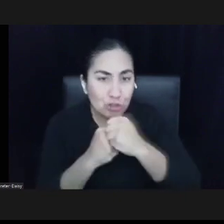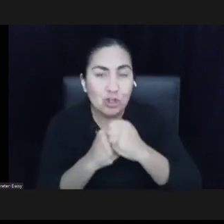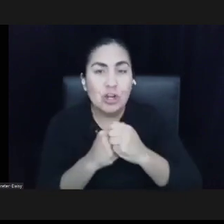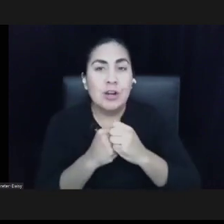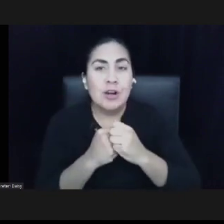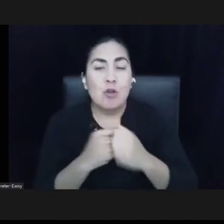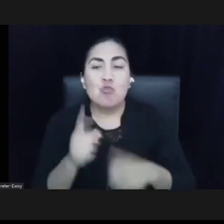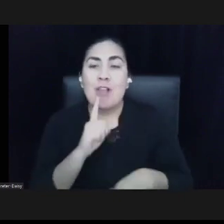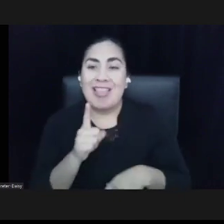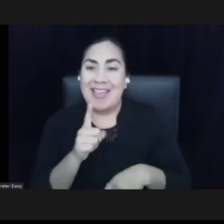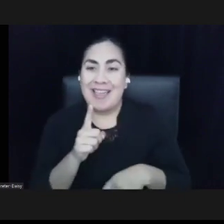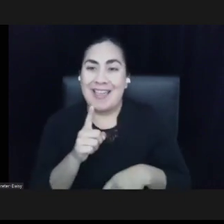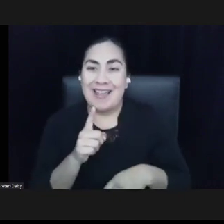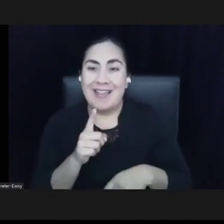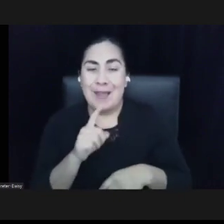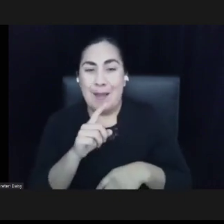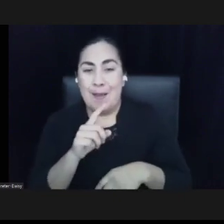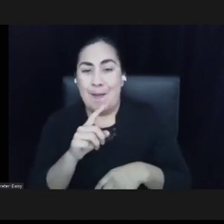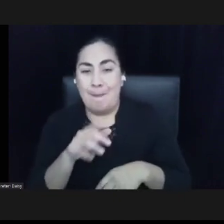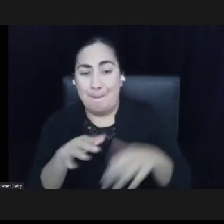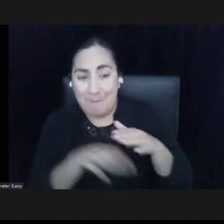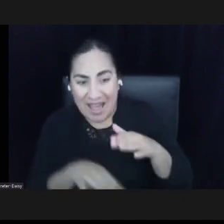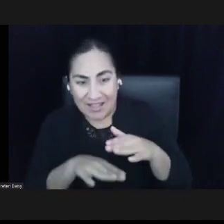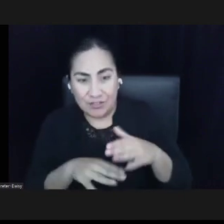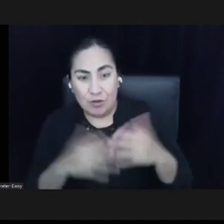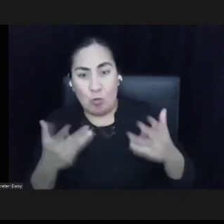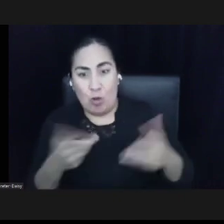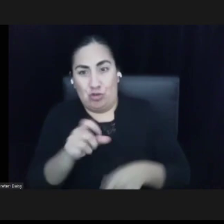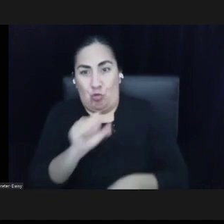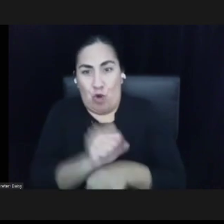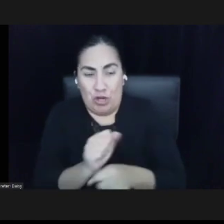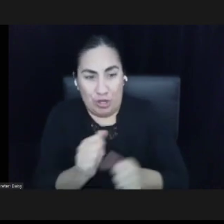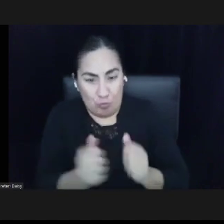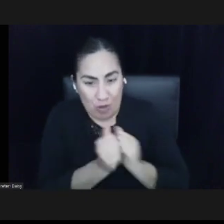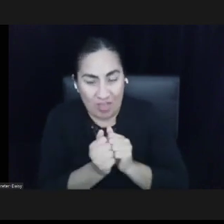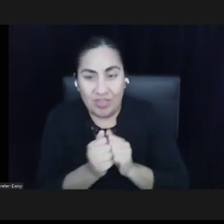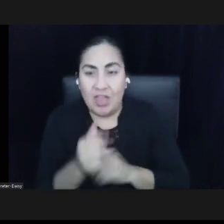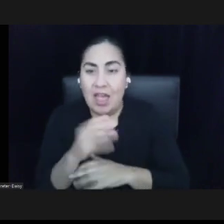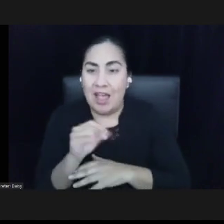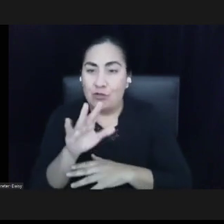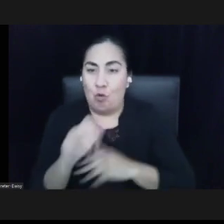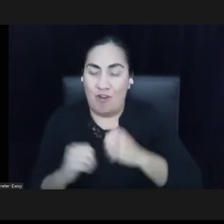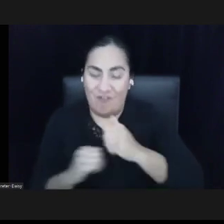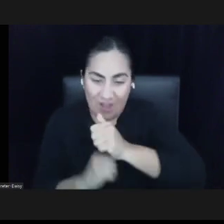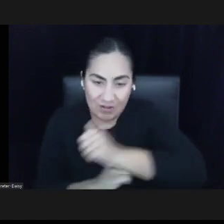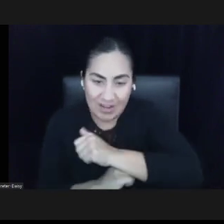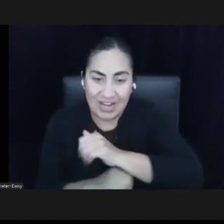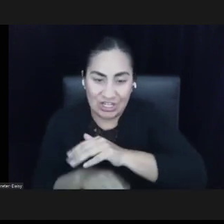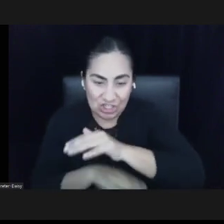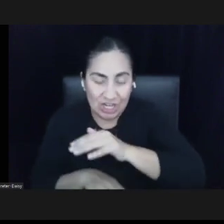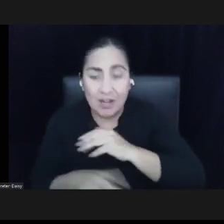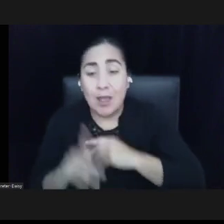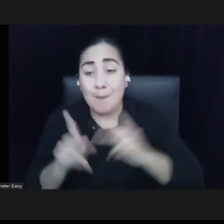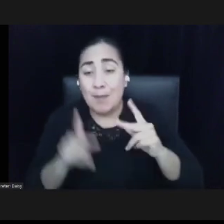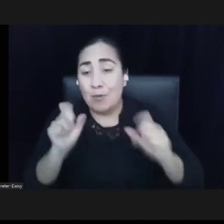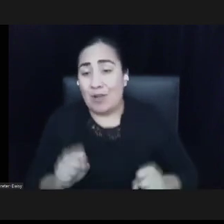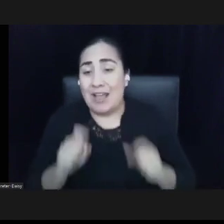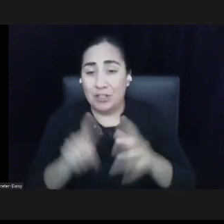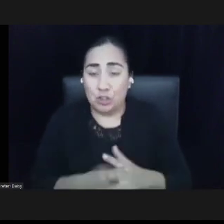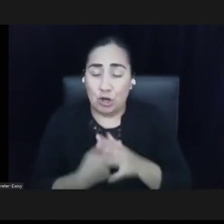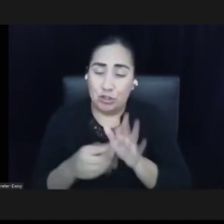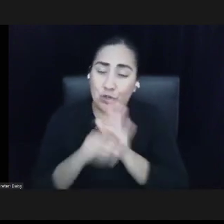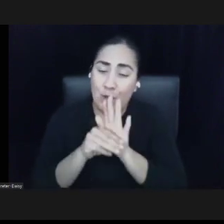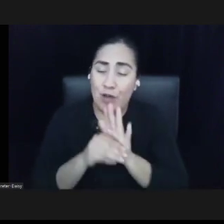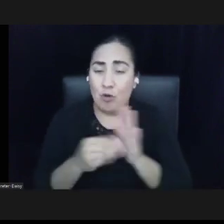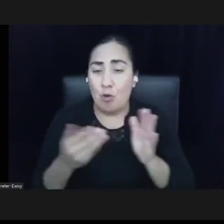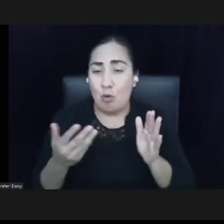happening in your foundation. And I think that a lot of folks can continue to model after what you're doing, while, of course, keeping in mind that